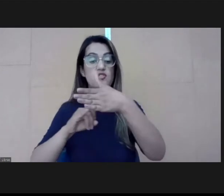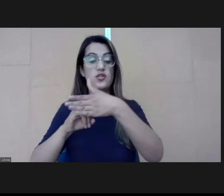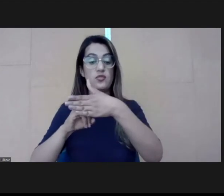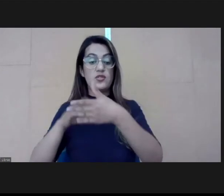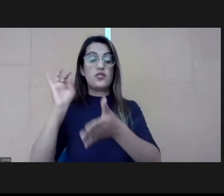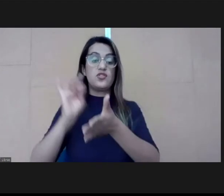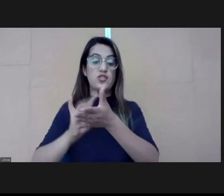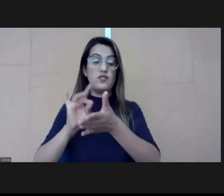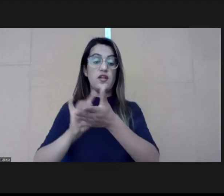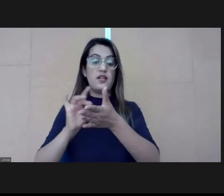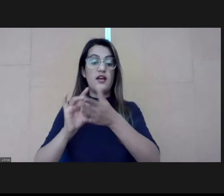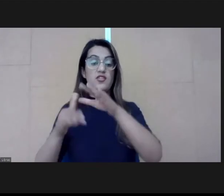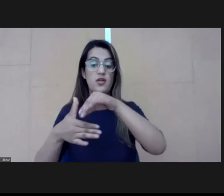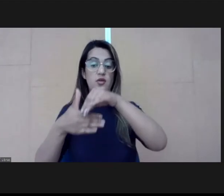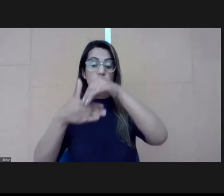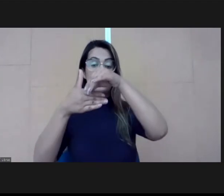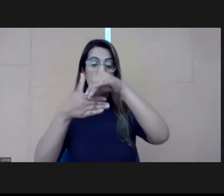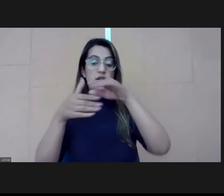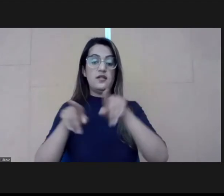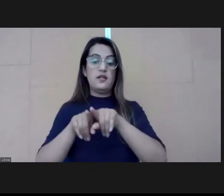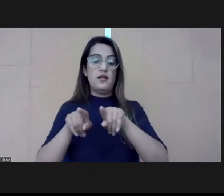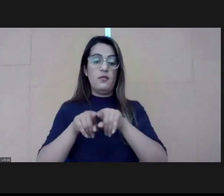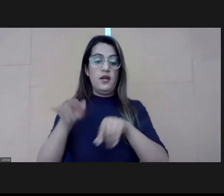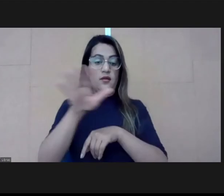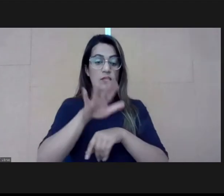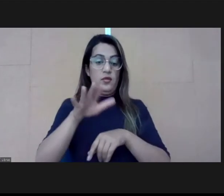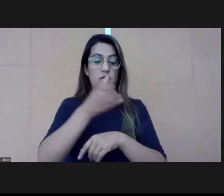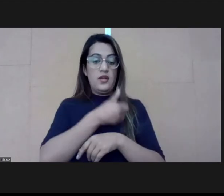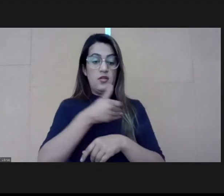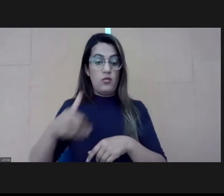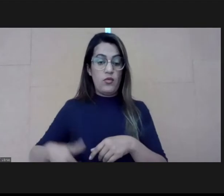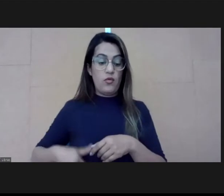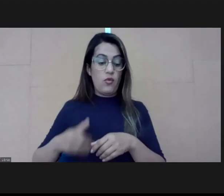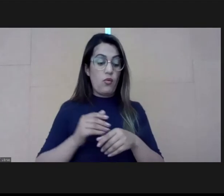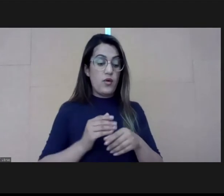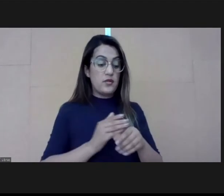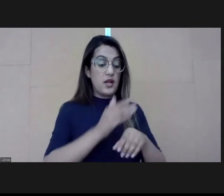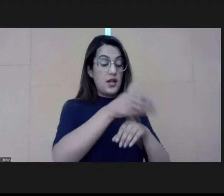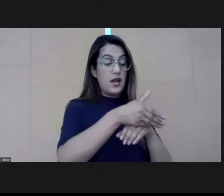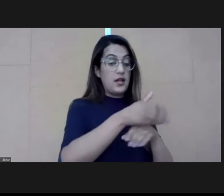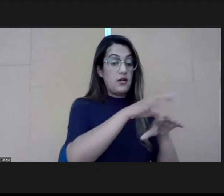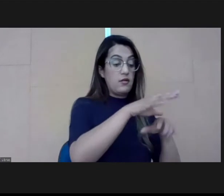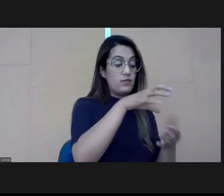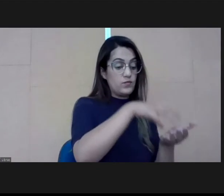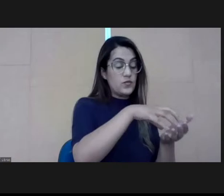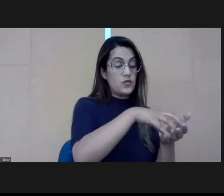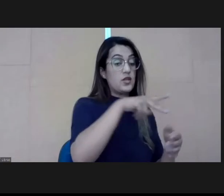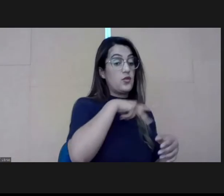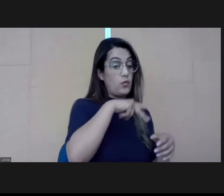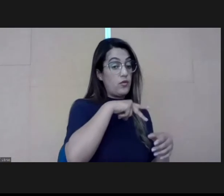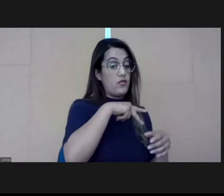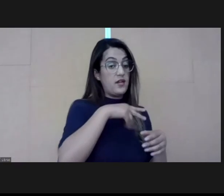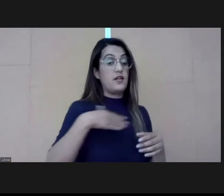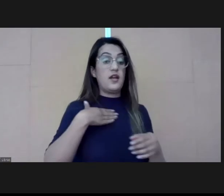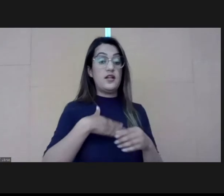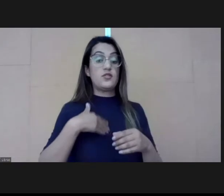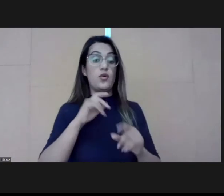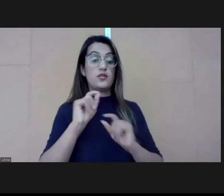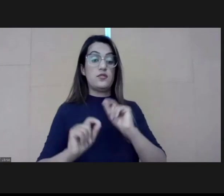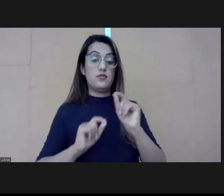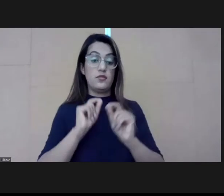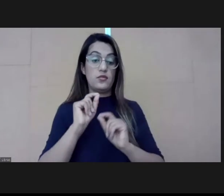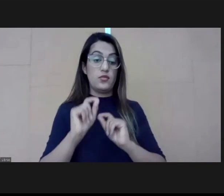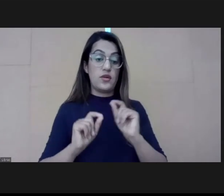go to the private sector, the private sector says they like public service leaders because they know how to keep us out of trouble. And they know how to be good